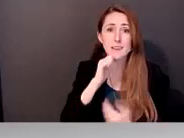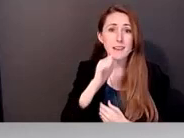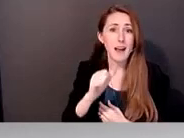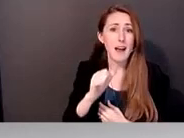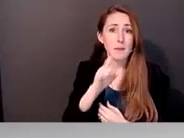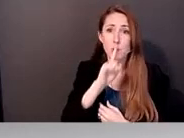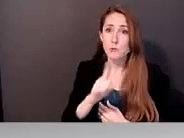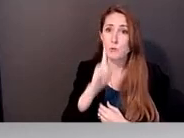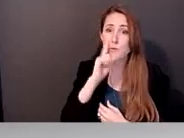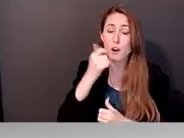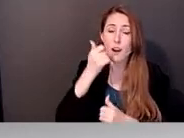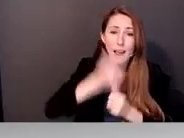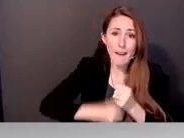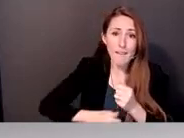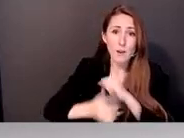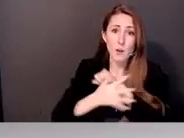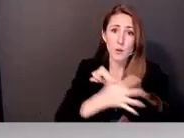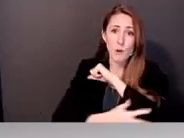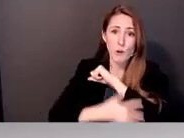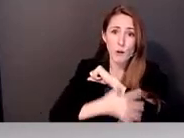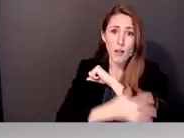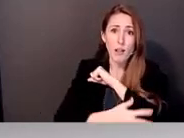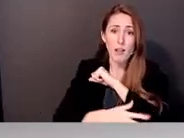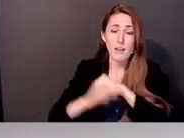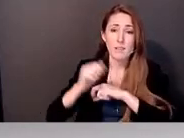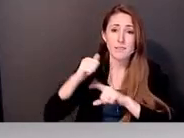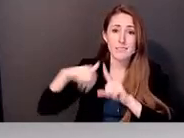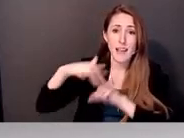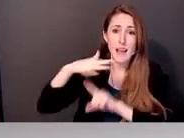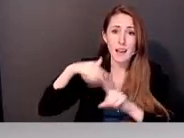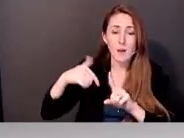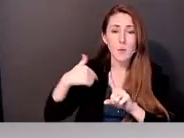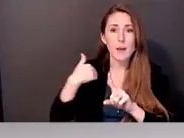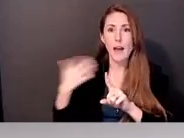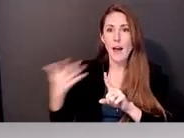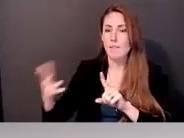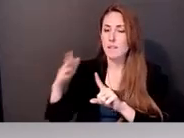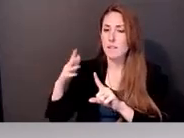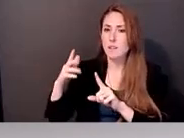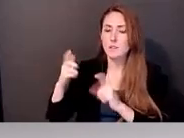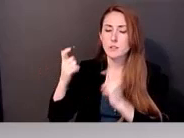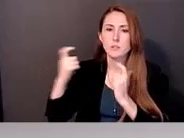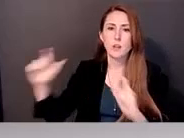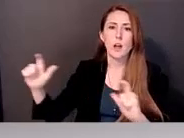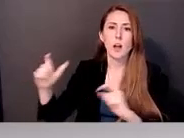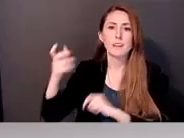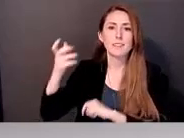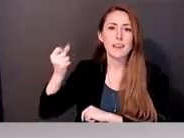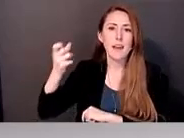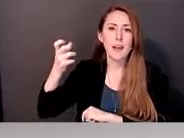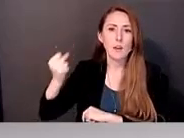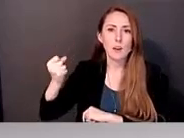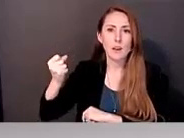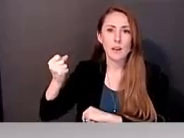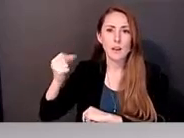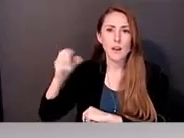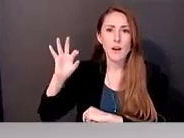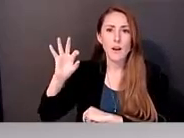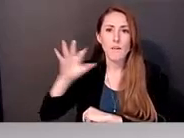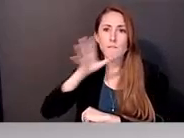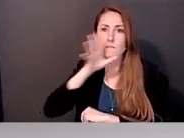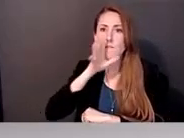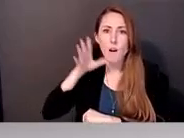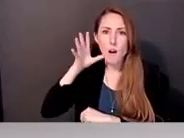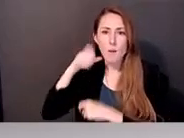You know, we have a very rich, um, dairy farm that makes some of the, makes A2 hereditary, a heritage